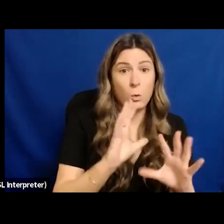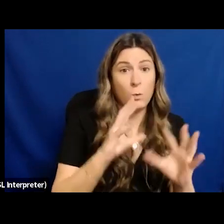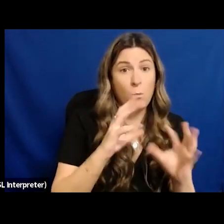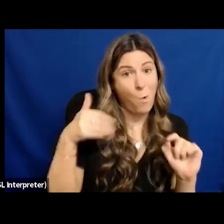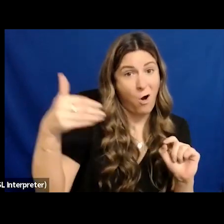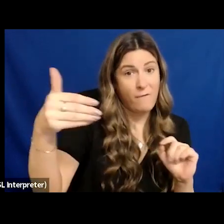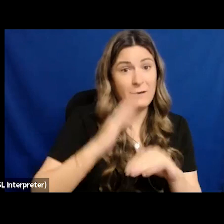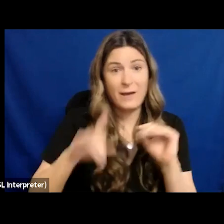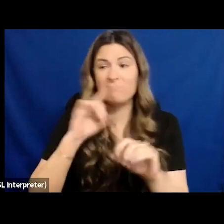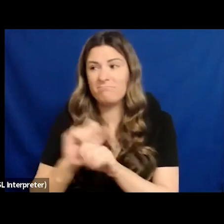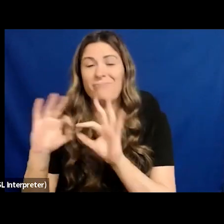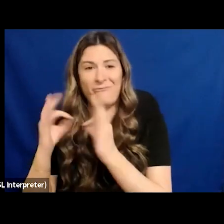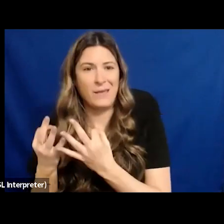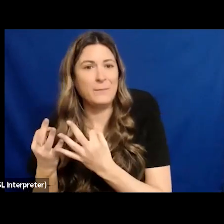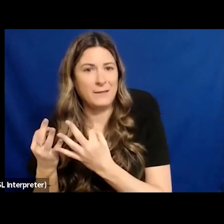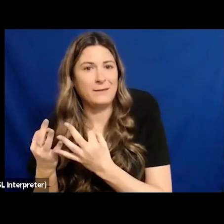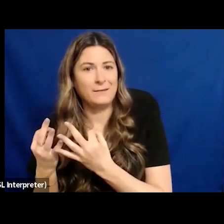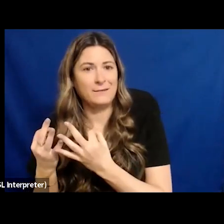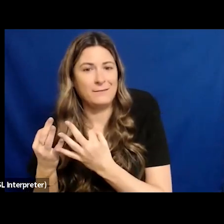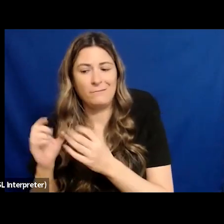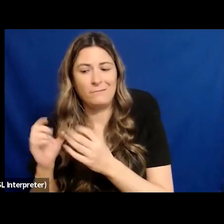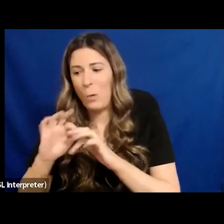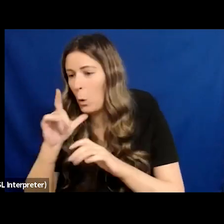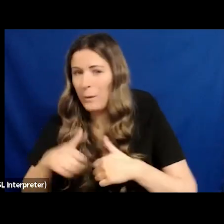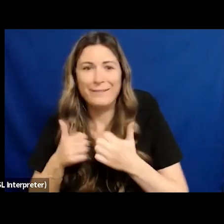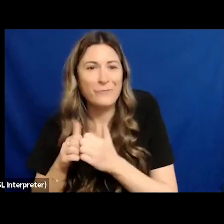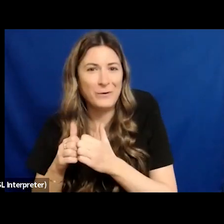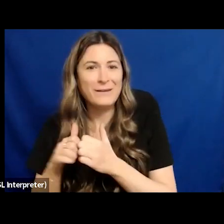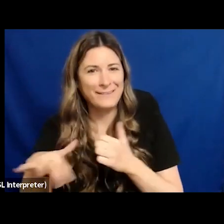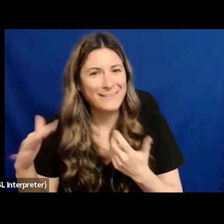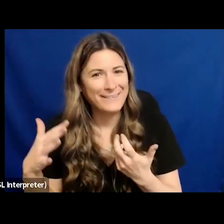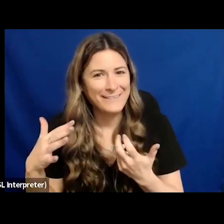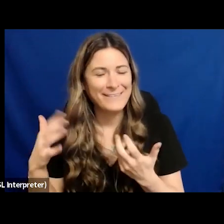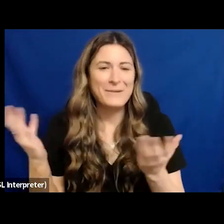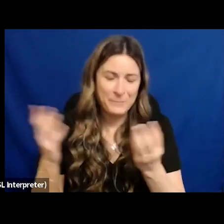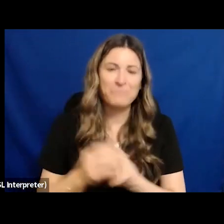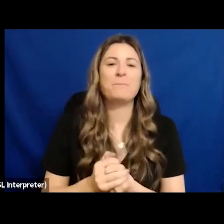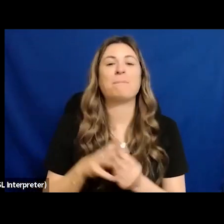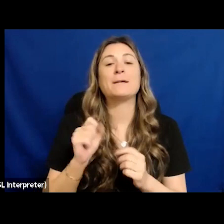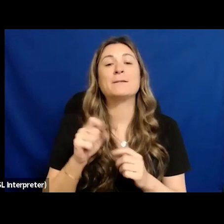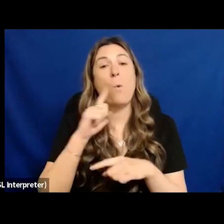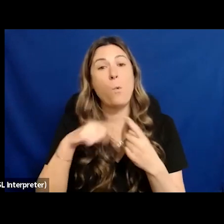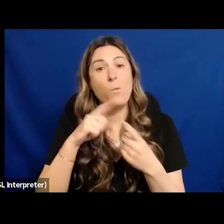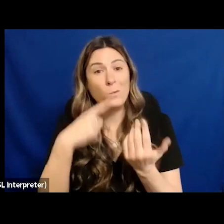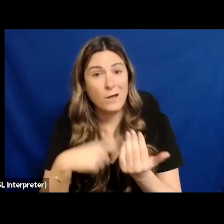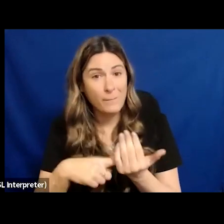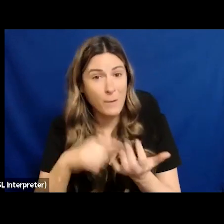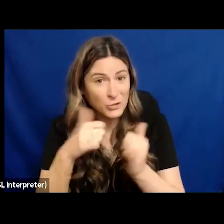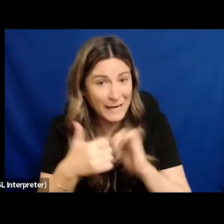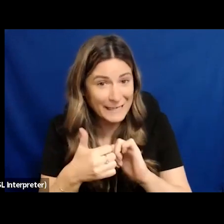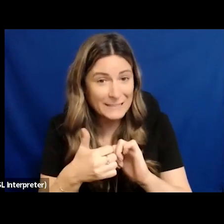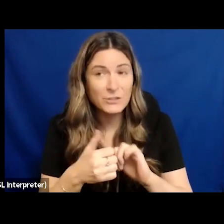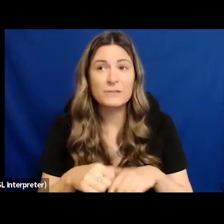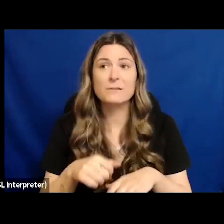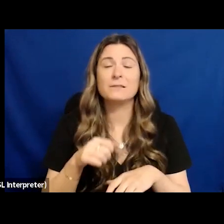sense that when we're thinking about change, when we're talking about change, that the workplace can be important, an important place for us to start